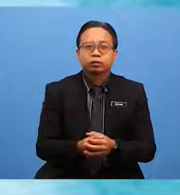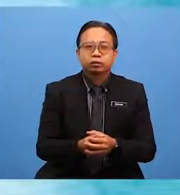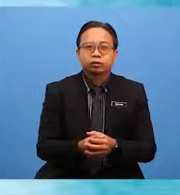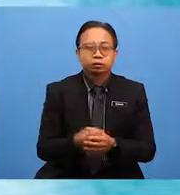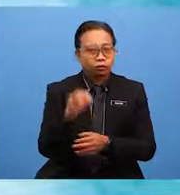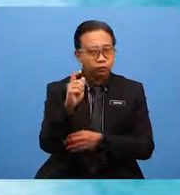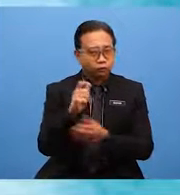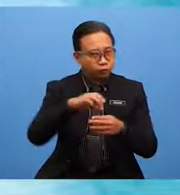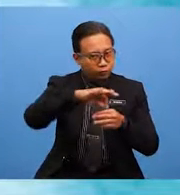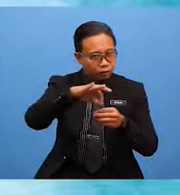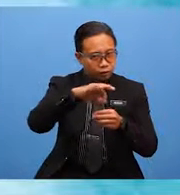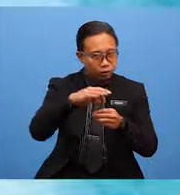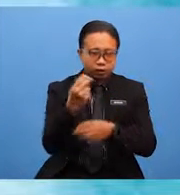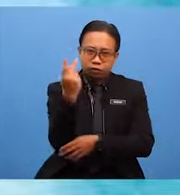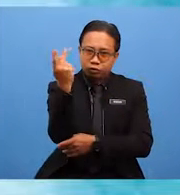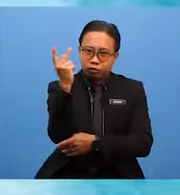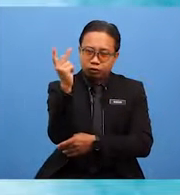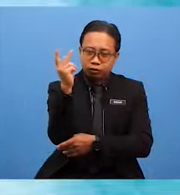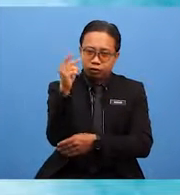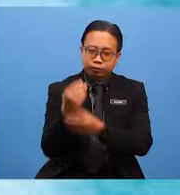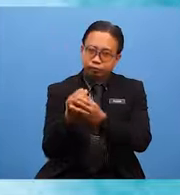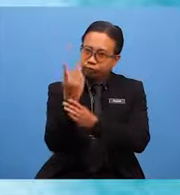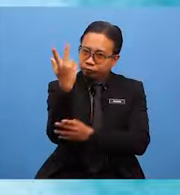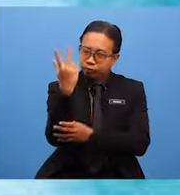Plantation. Steamboat Dinner.